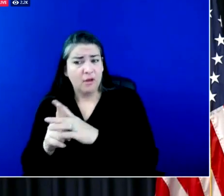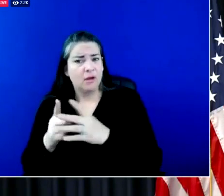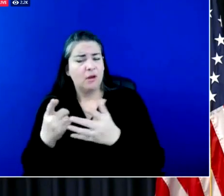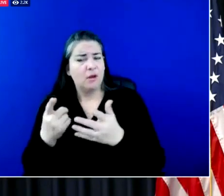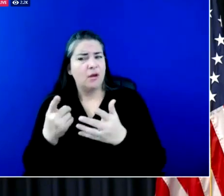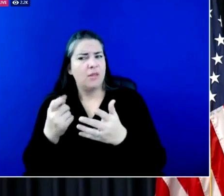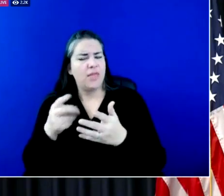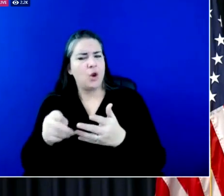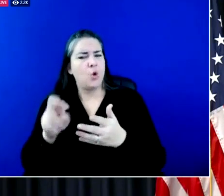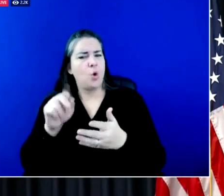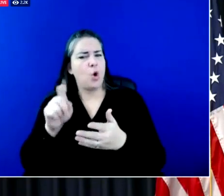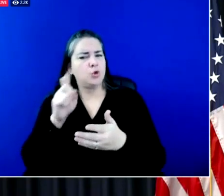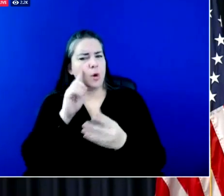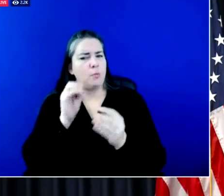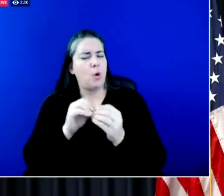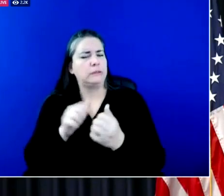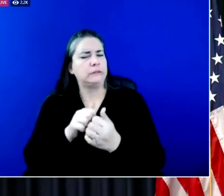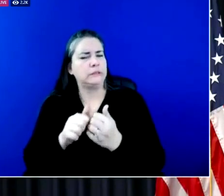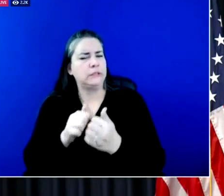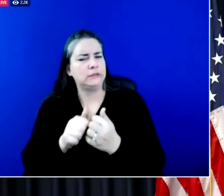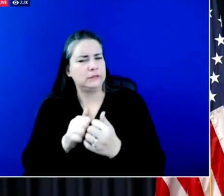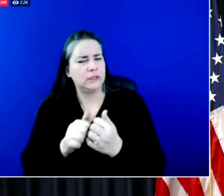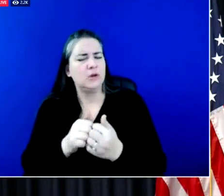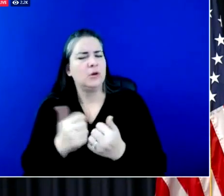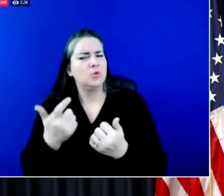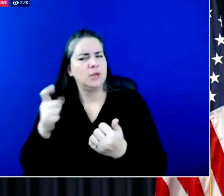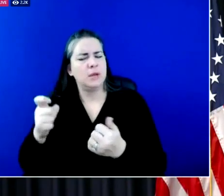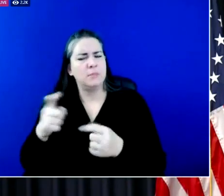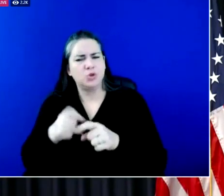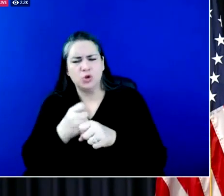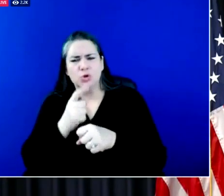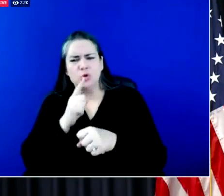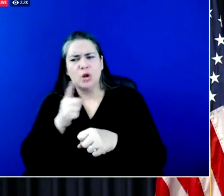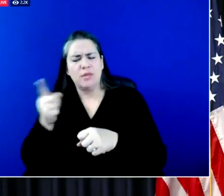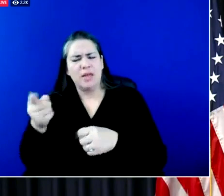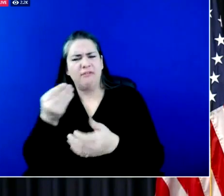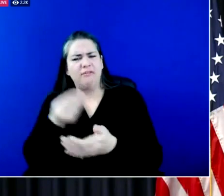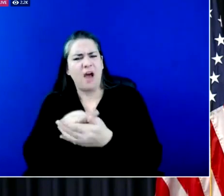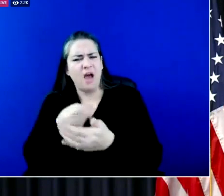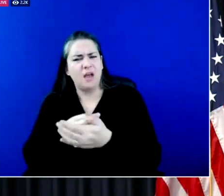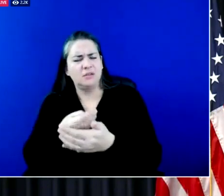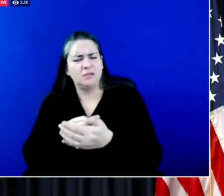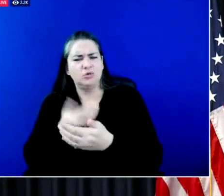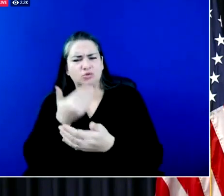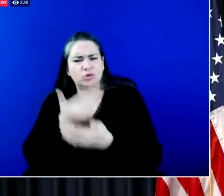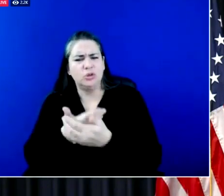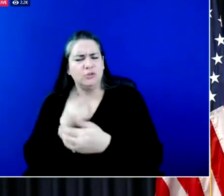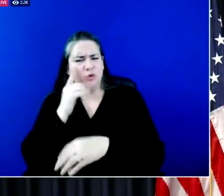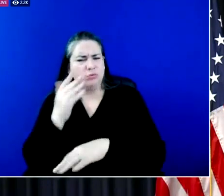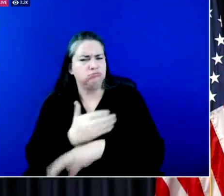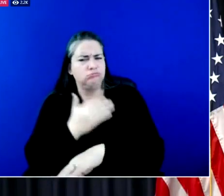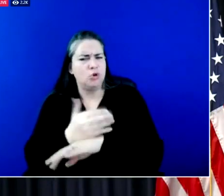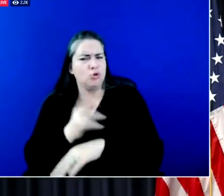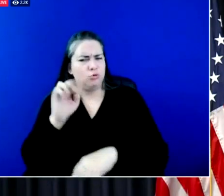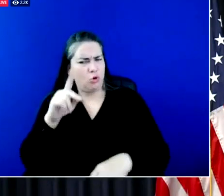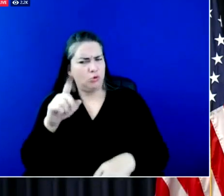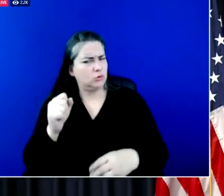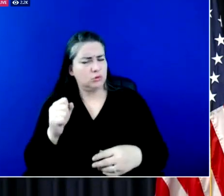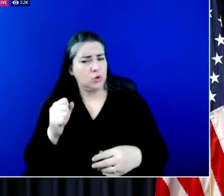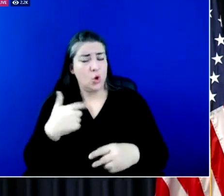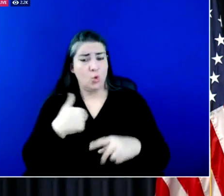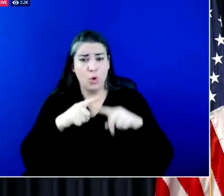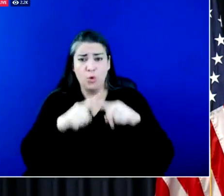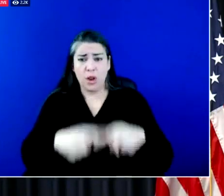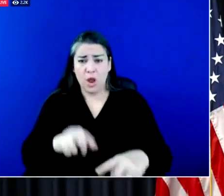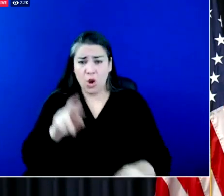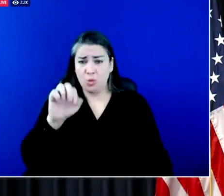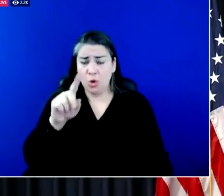that our laws are up to date in ways that would properly fund the system that we rely on we rely on it for safety when we